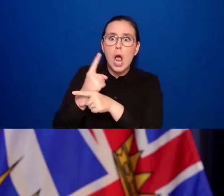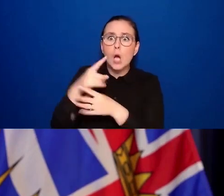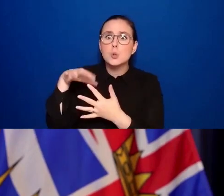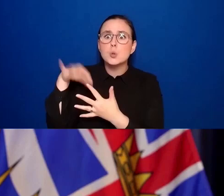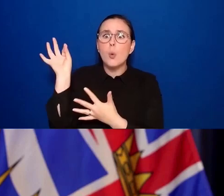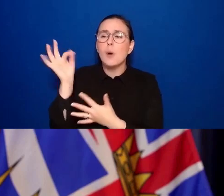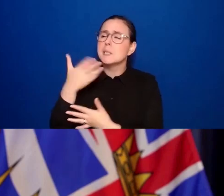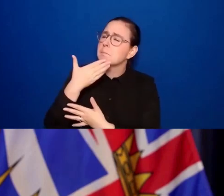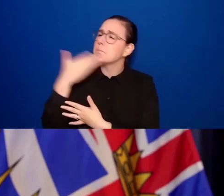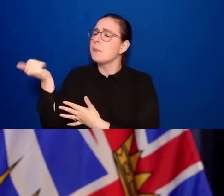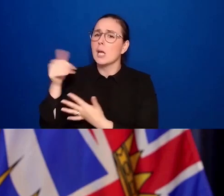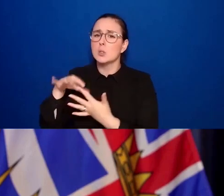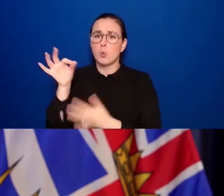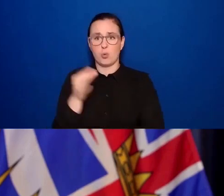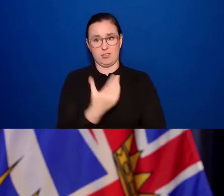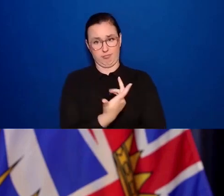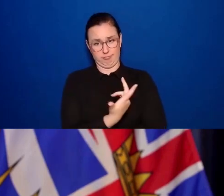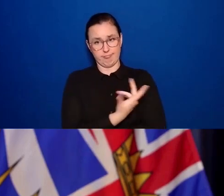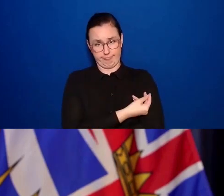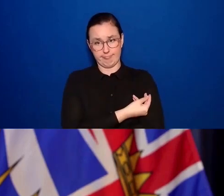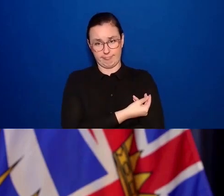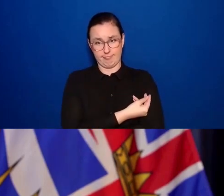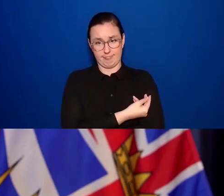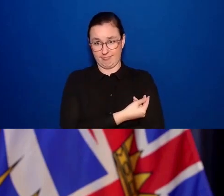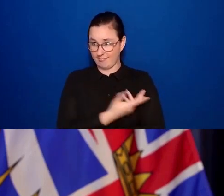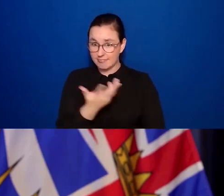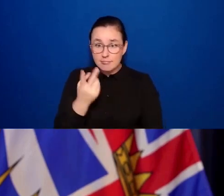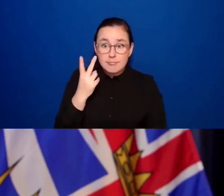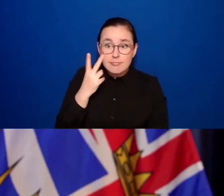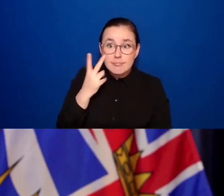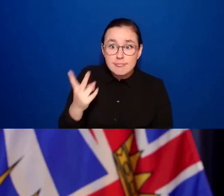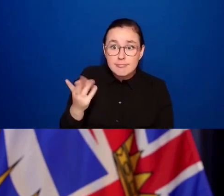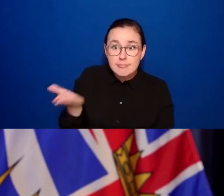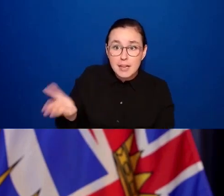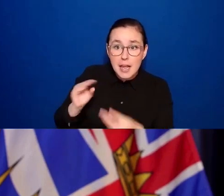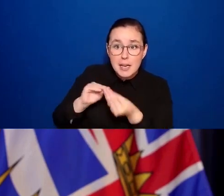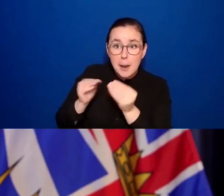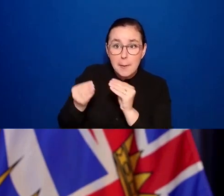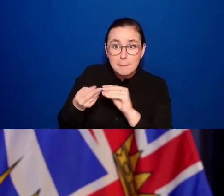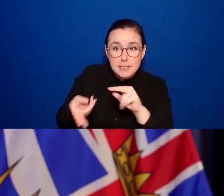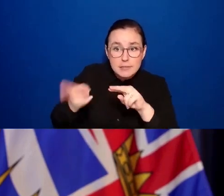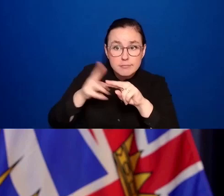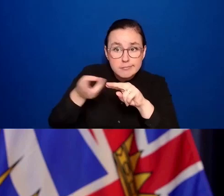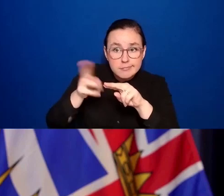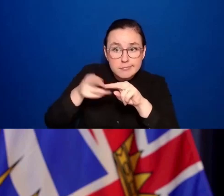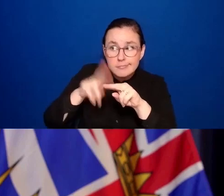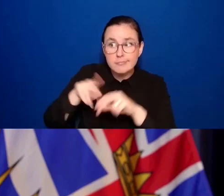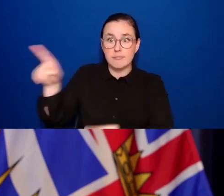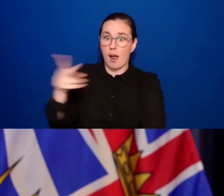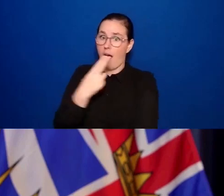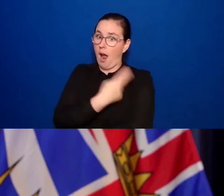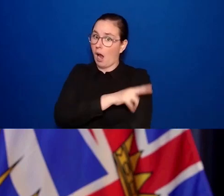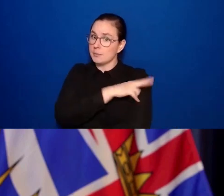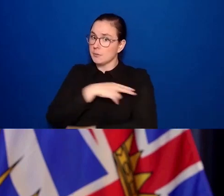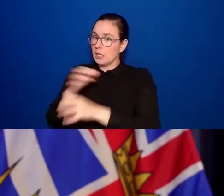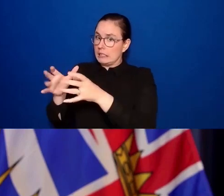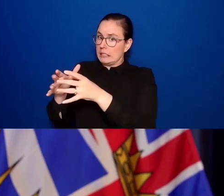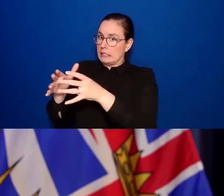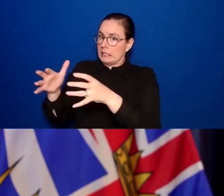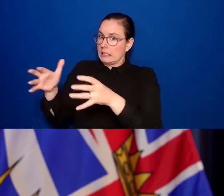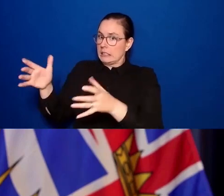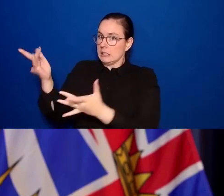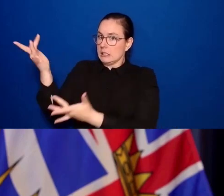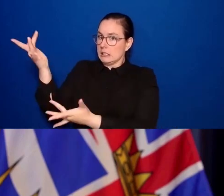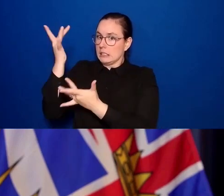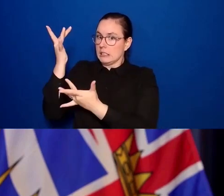especially with the surge in cases and in hospitalizations, we've seen primarily in groups of unvaccinated people, we're doing